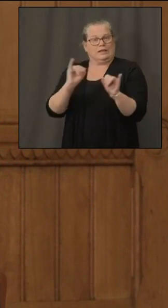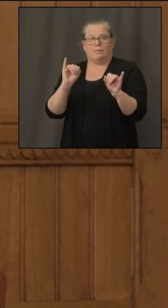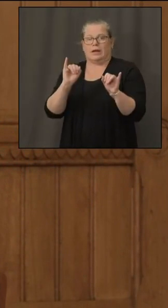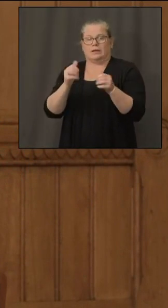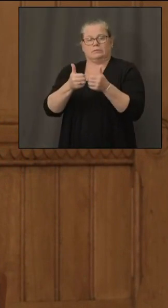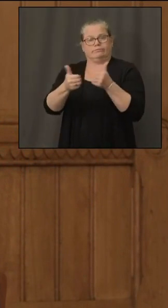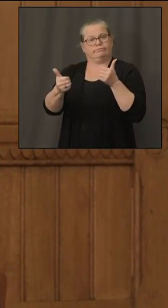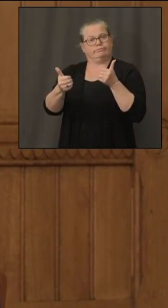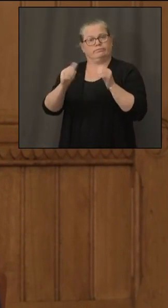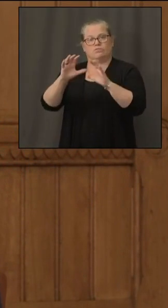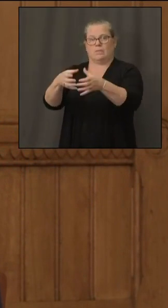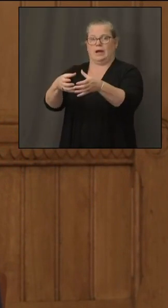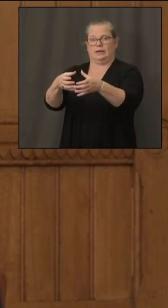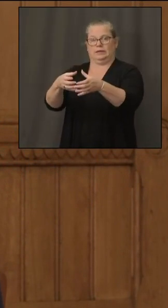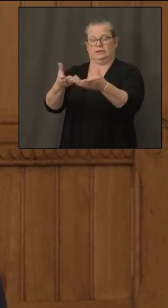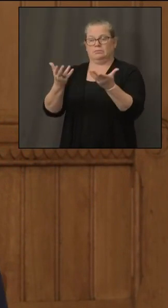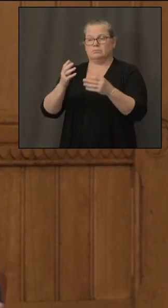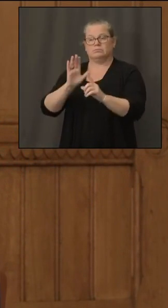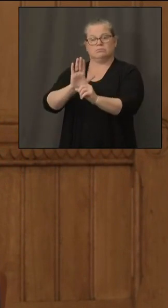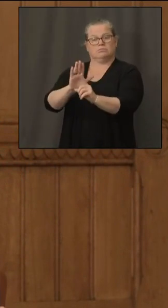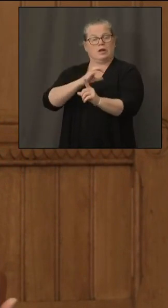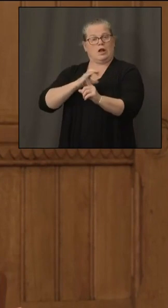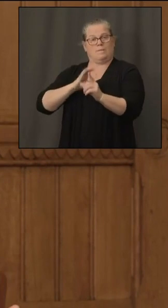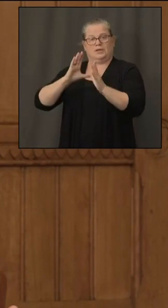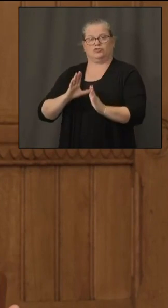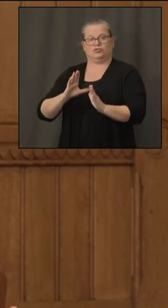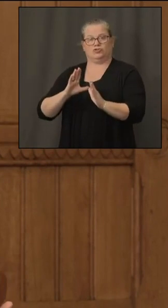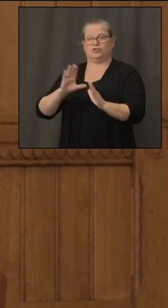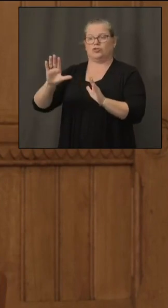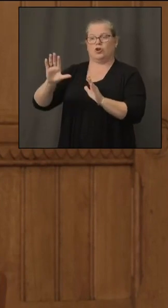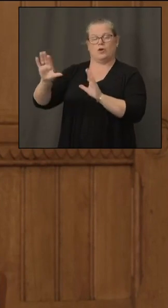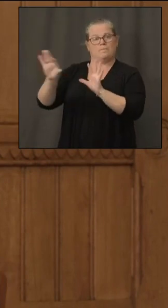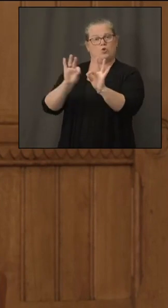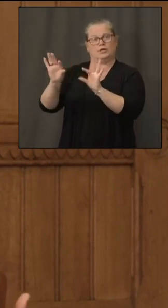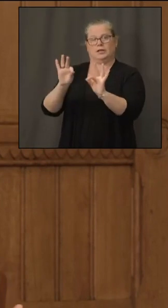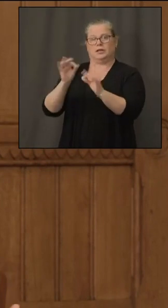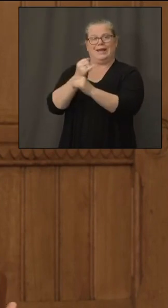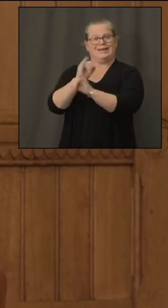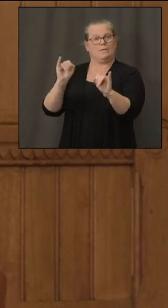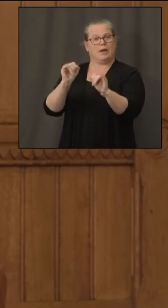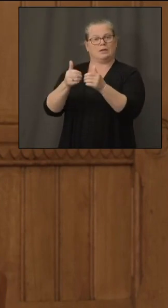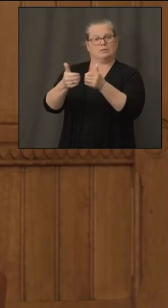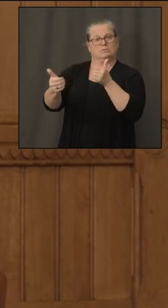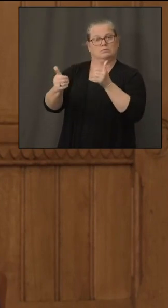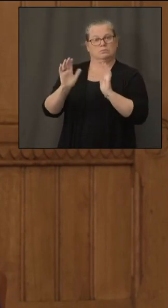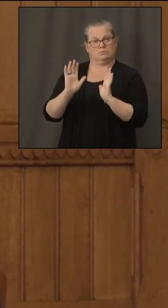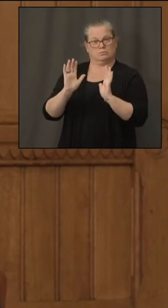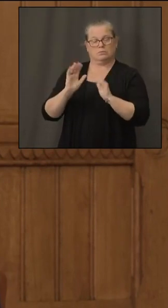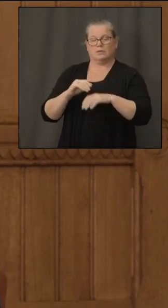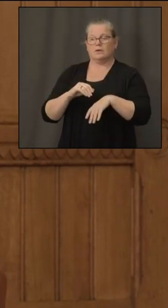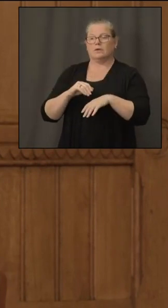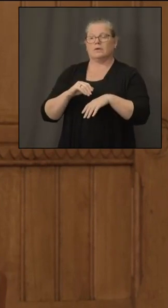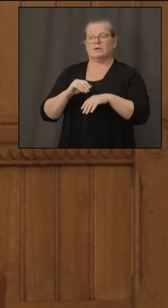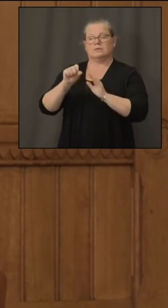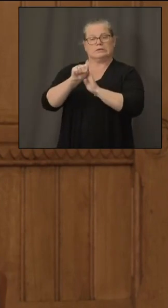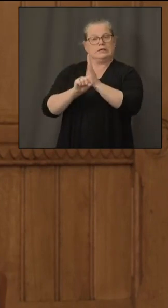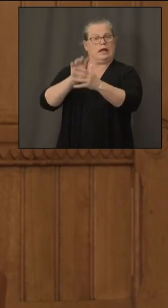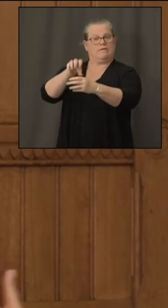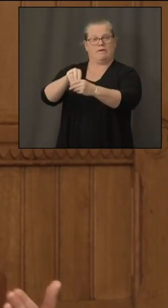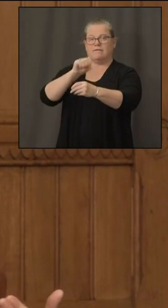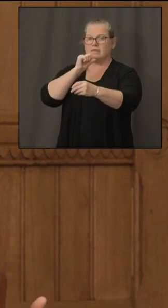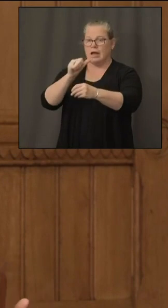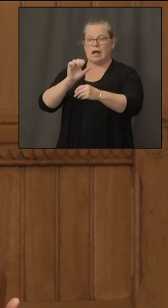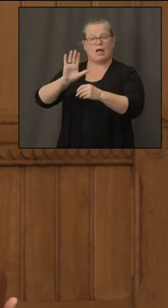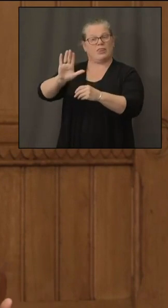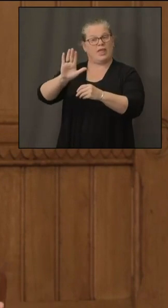uh commissioners um they have their process provides all of the parties and participants an opportunity to participate